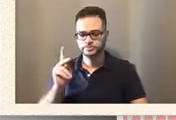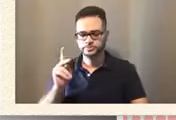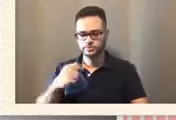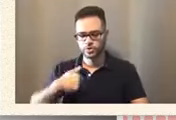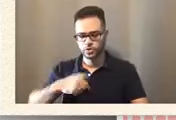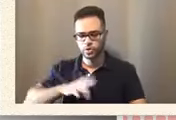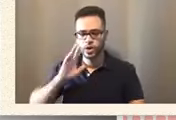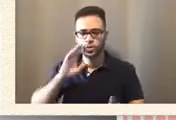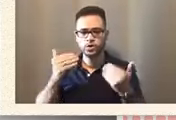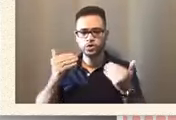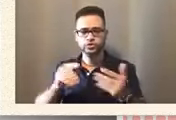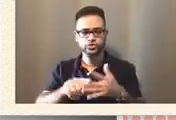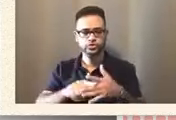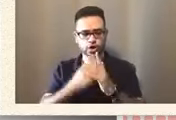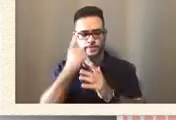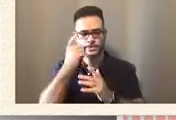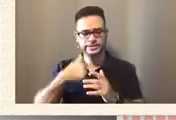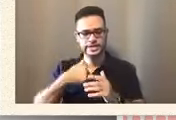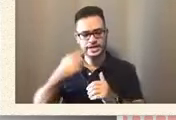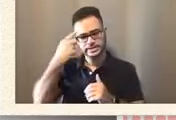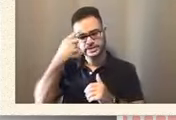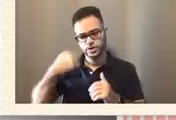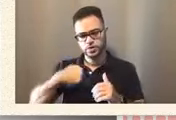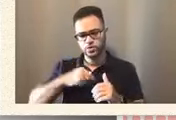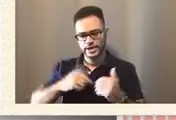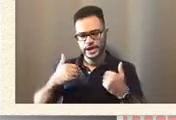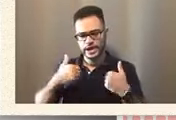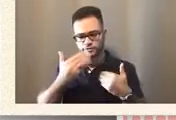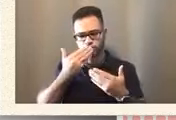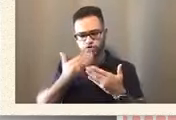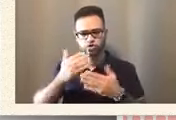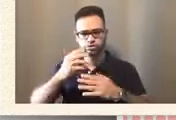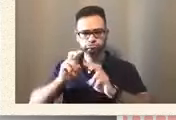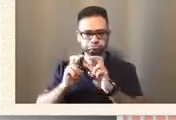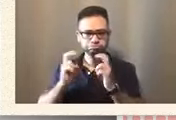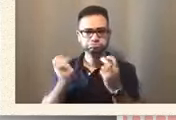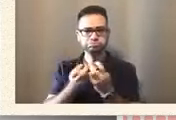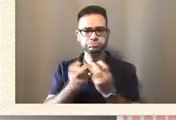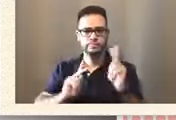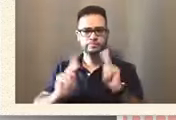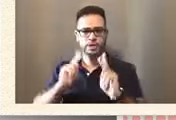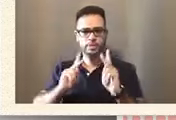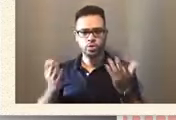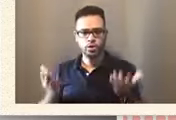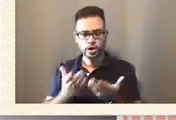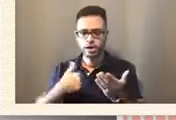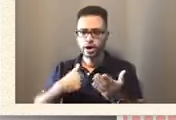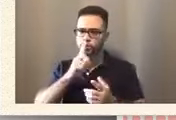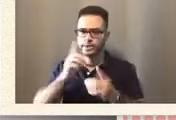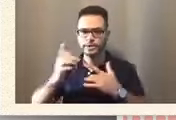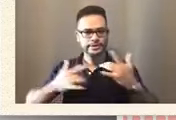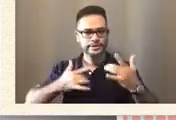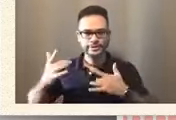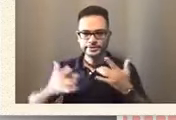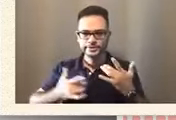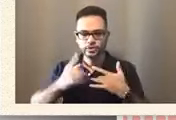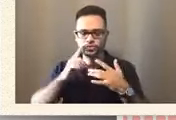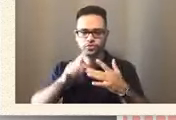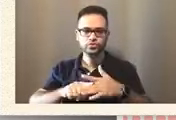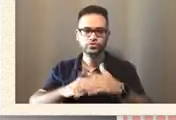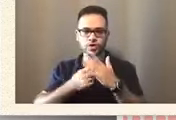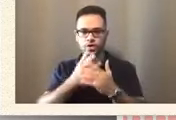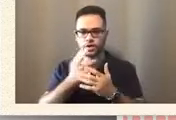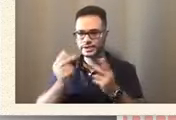think we have a pretty good table of people here. And I am excited to begin and see what happens.